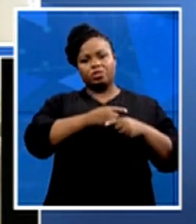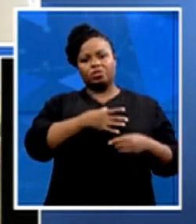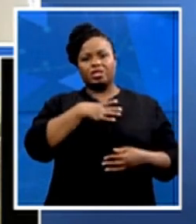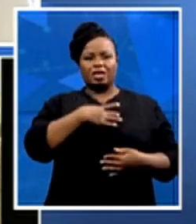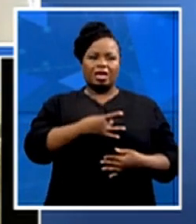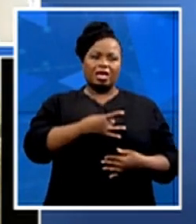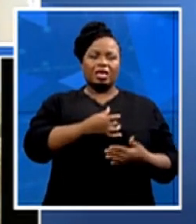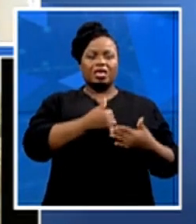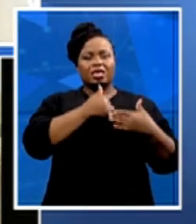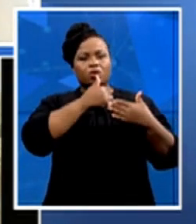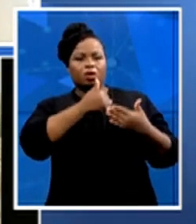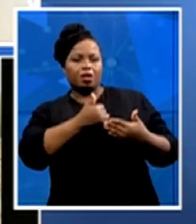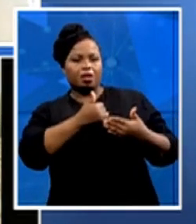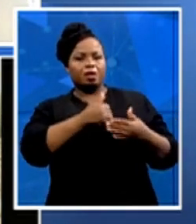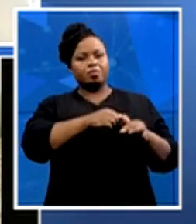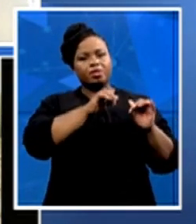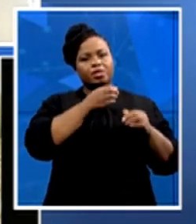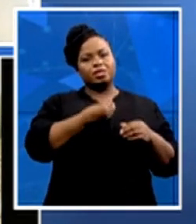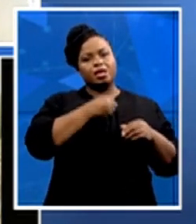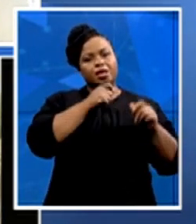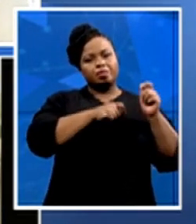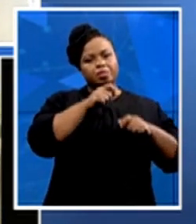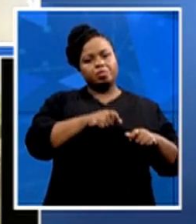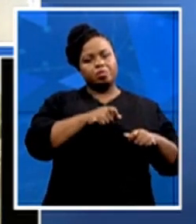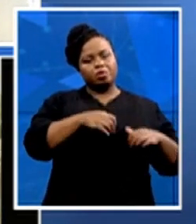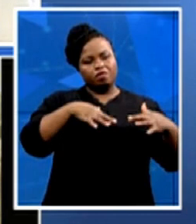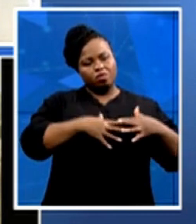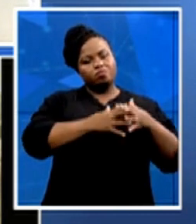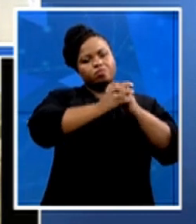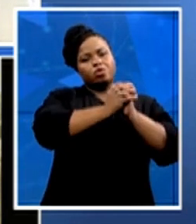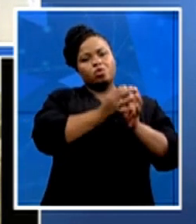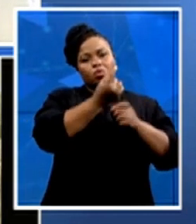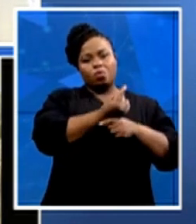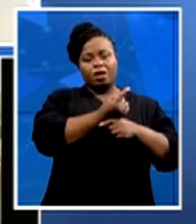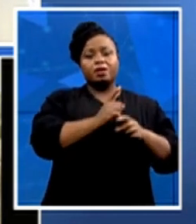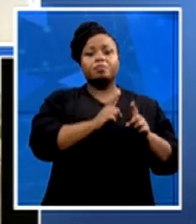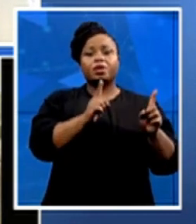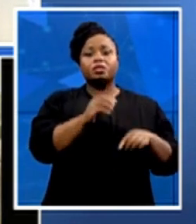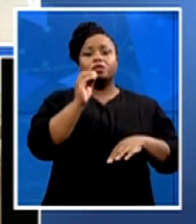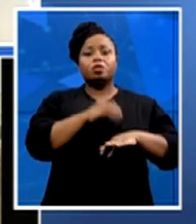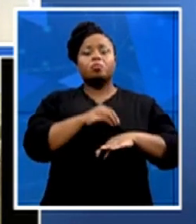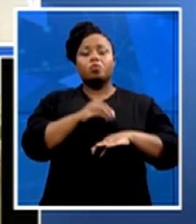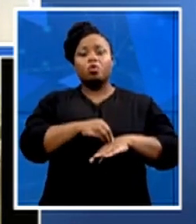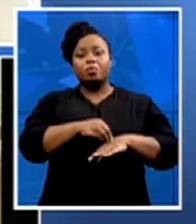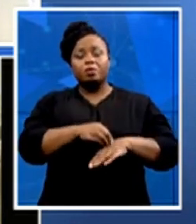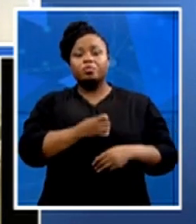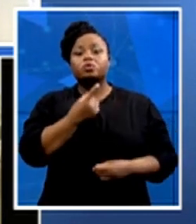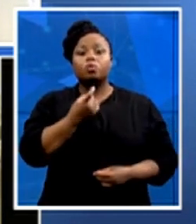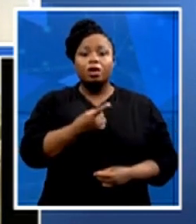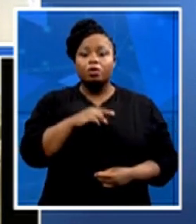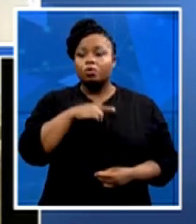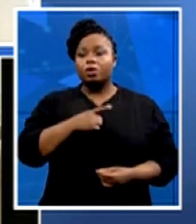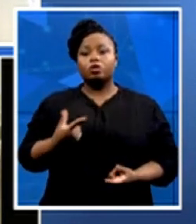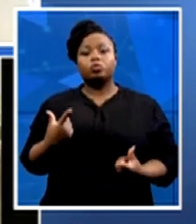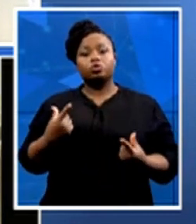one voice. But the problem is one. In terms of practicality, these people from opposition, they are nowhere to be